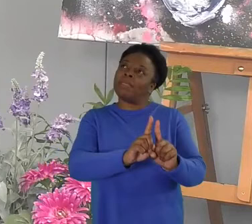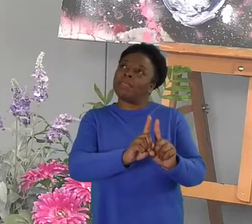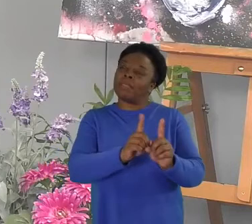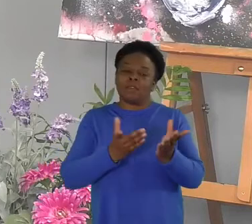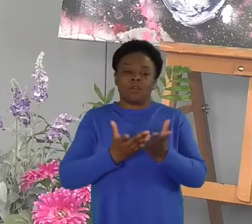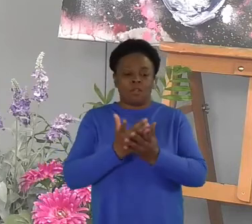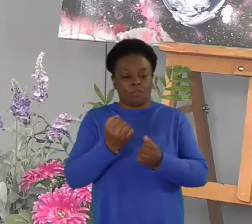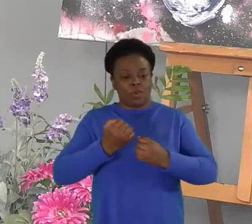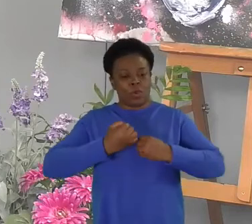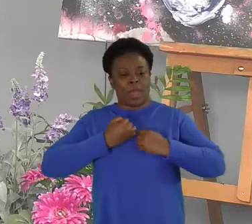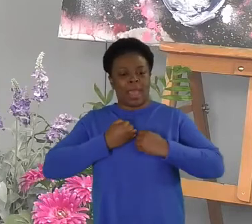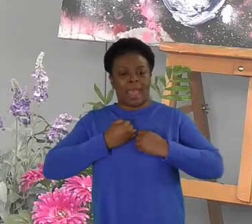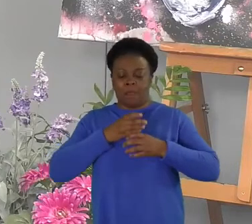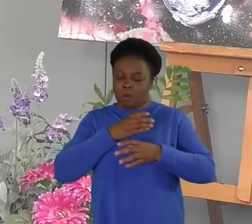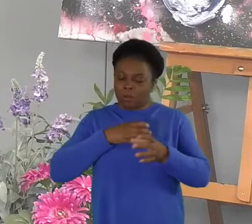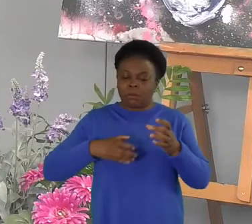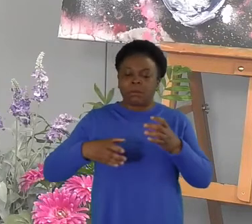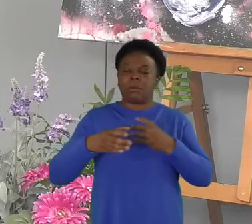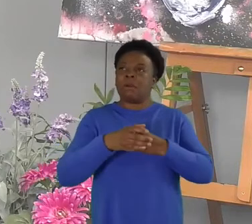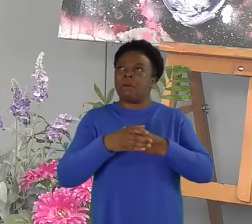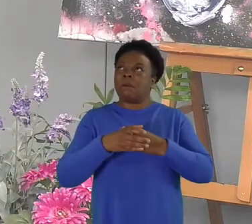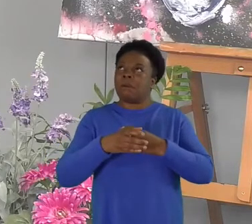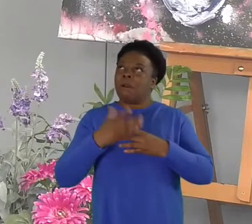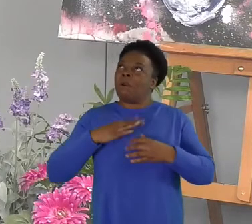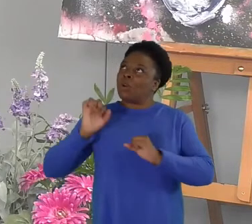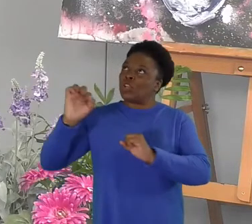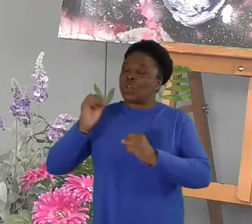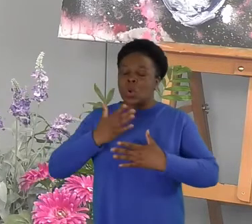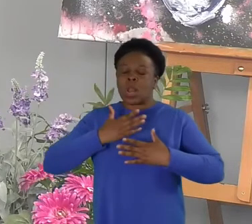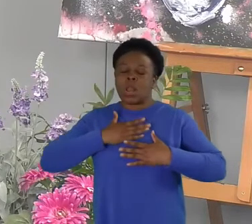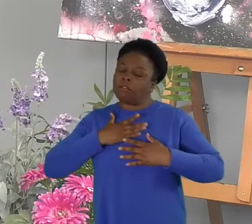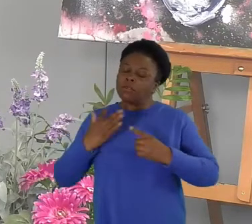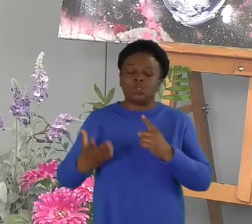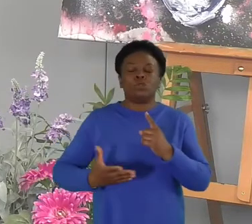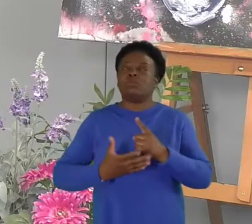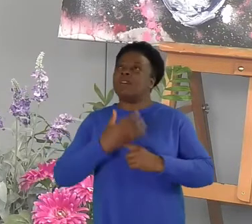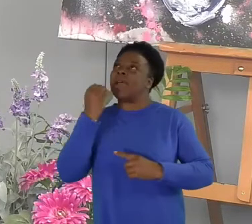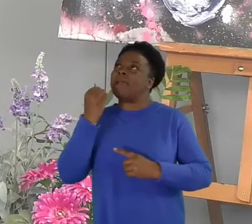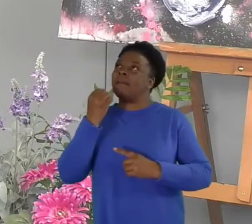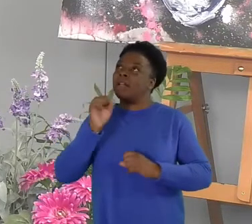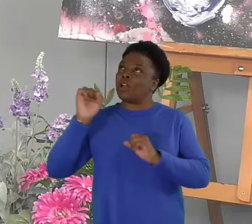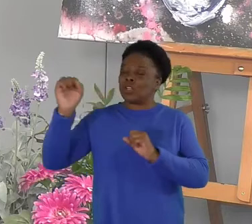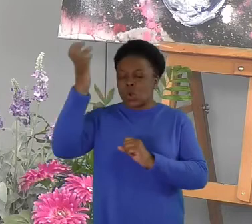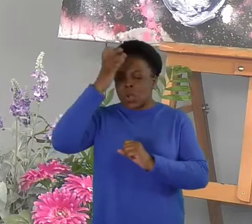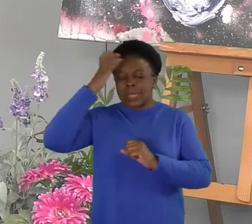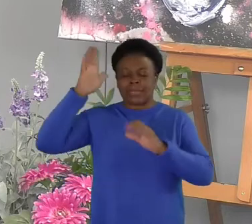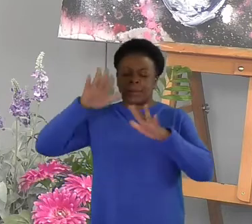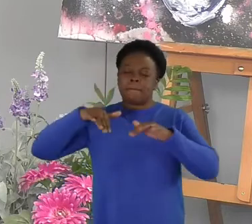brokenness, love will prevail and kingdom wholeness and blessing will flow.